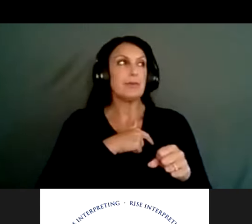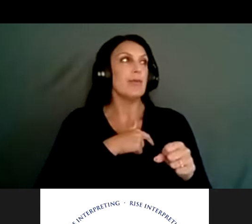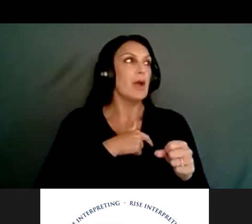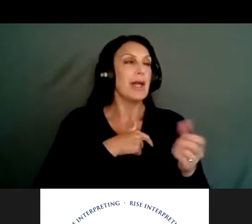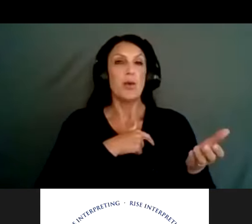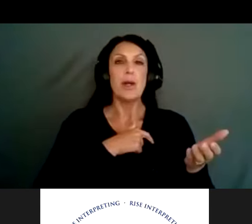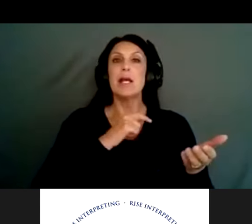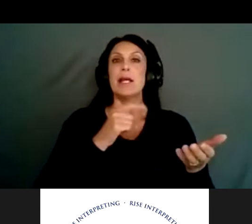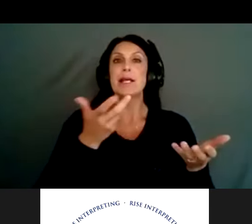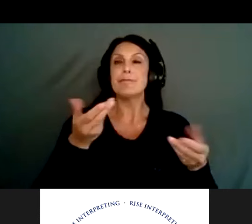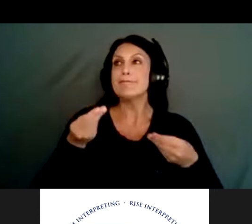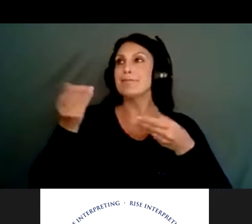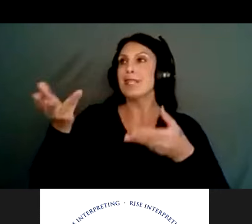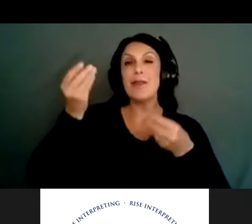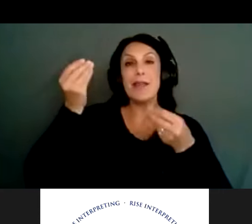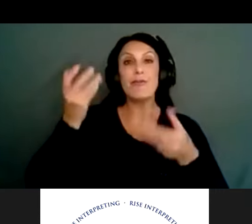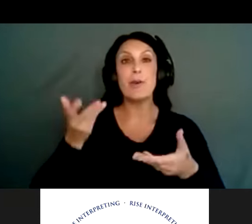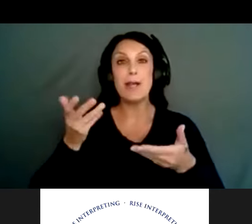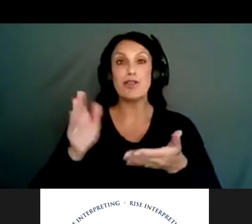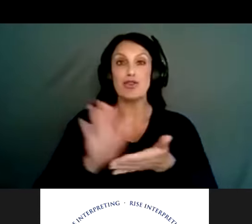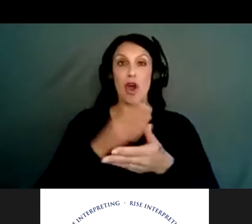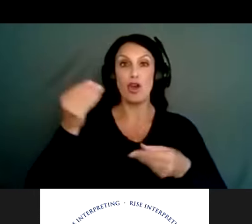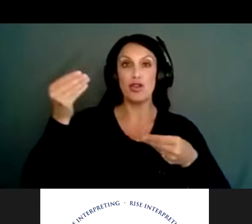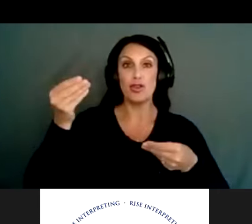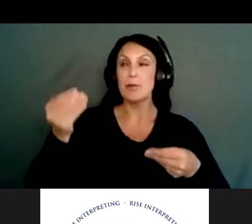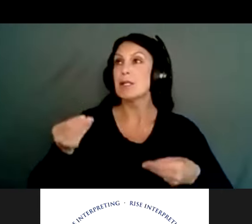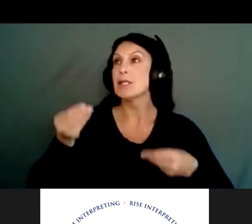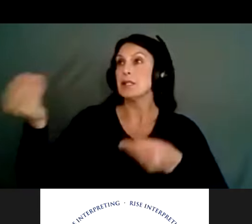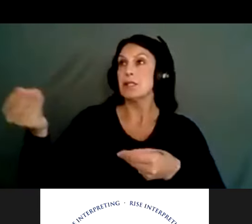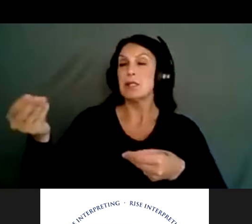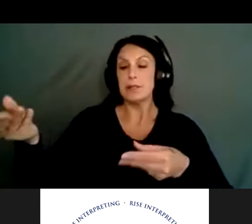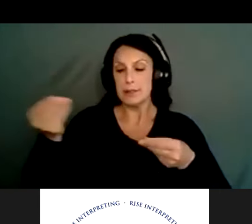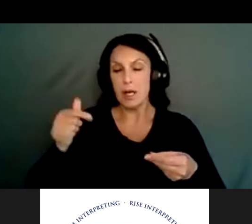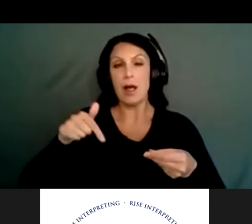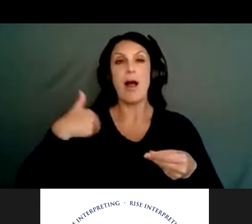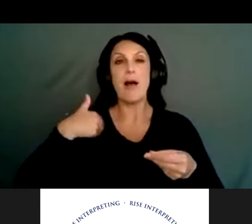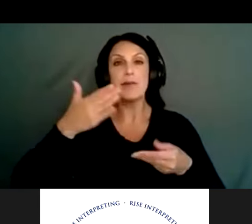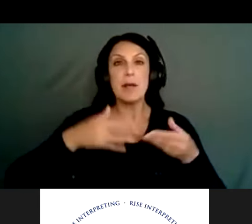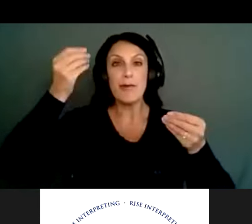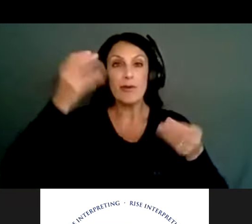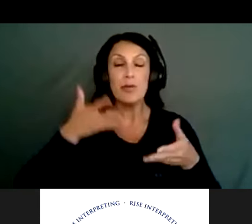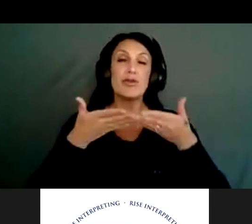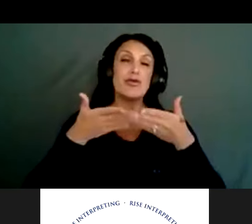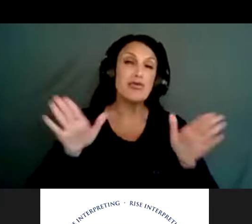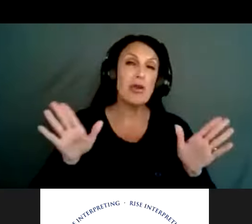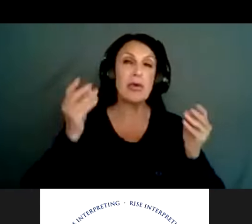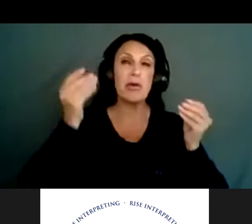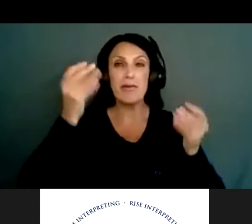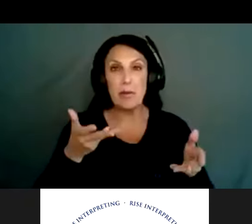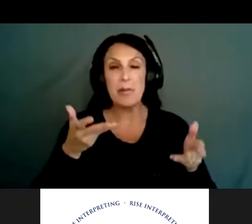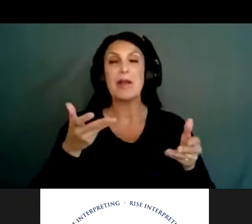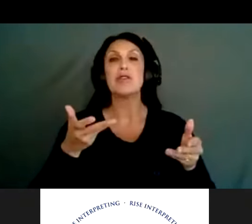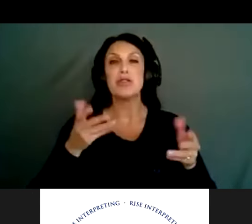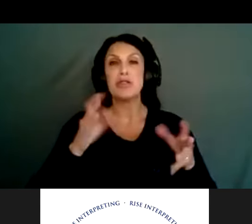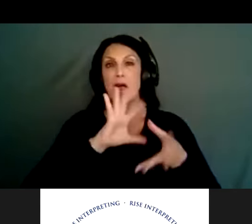makes that immediate request, a document we could give them that would give them some general overview information and enough information to, um,